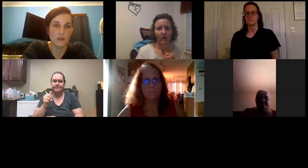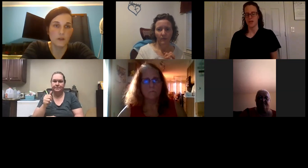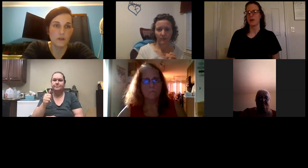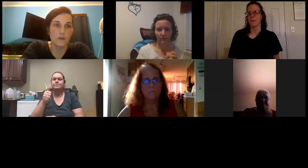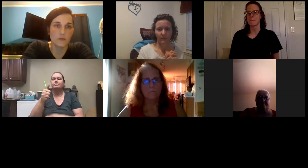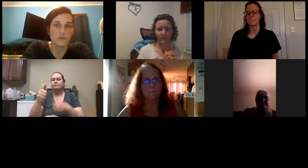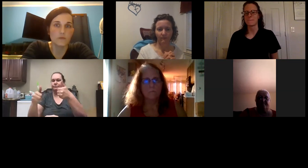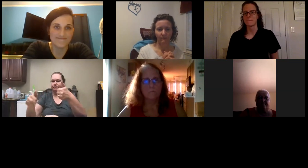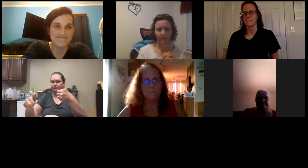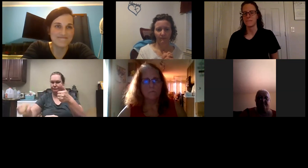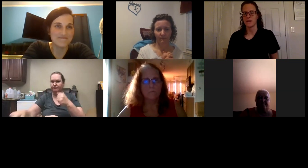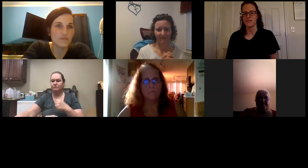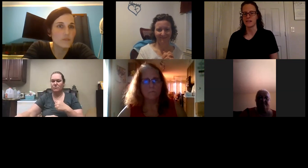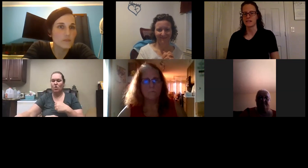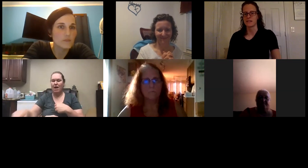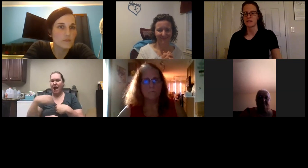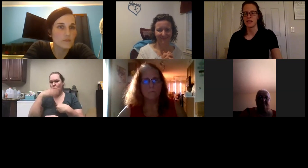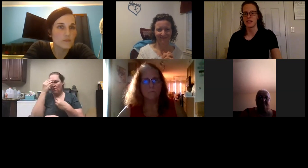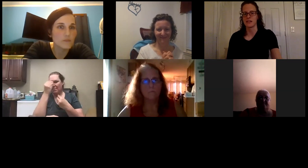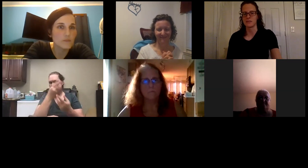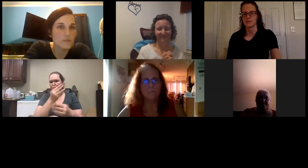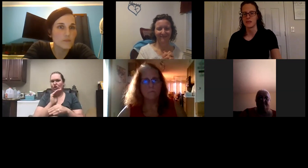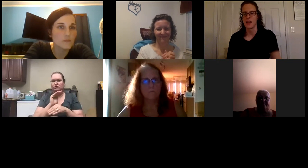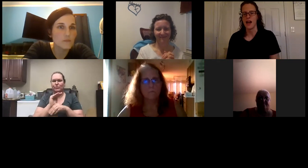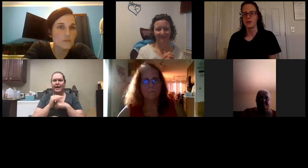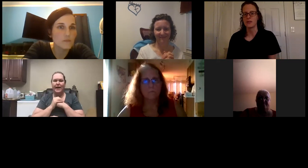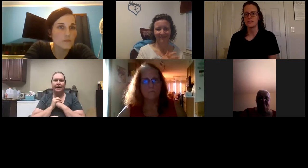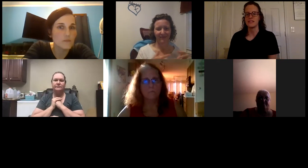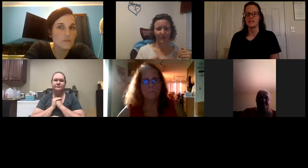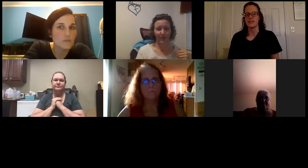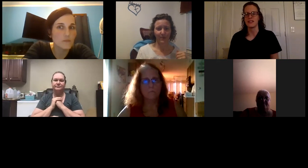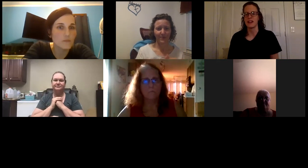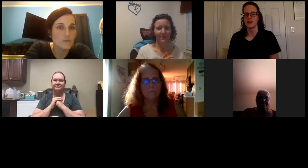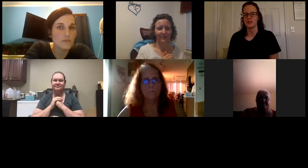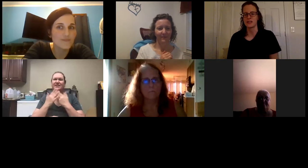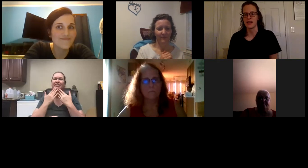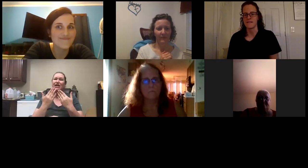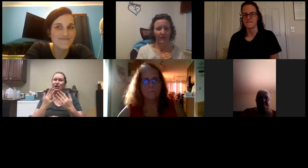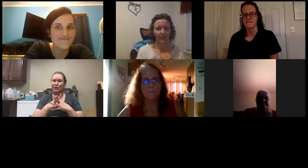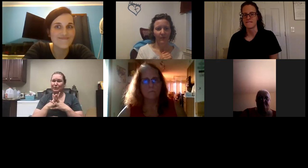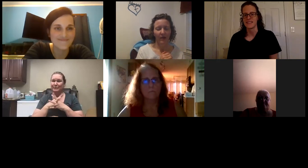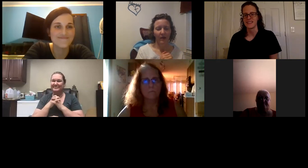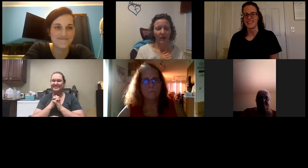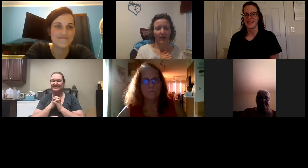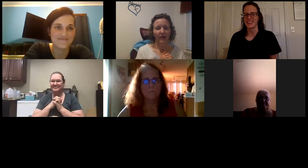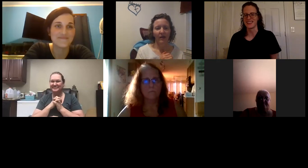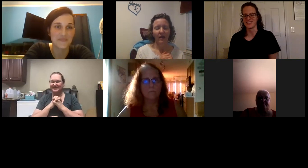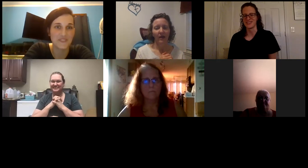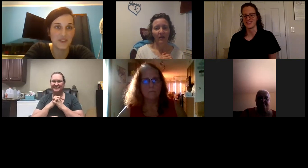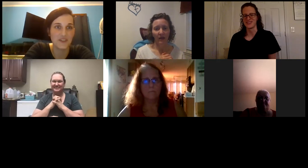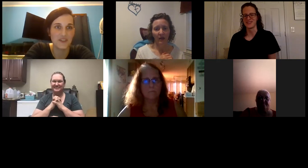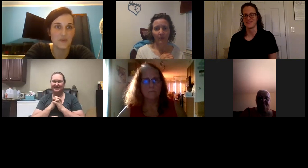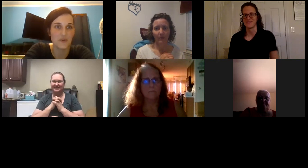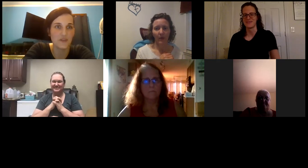Okay, perfect. Thank you. I will definitely let her know tonight. Thank you.